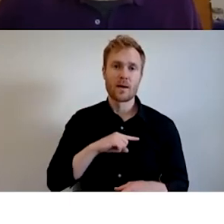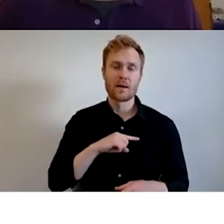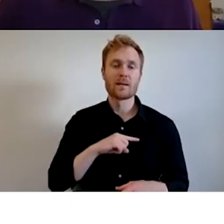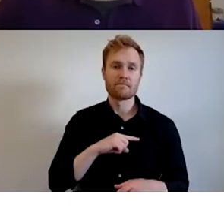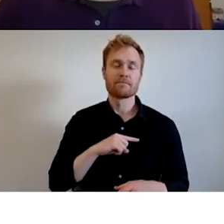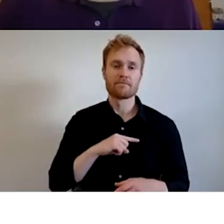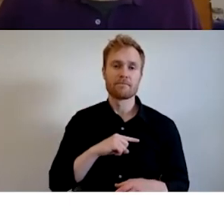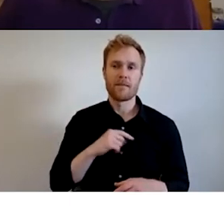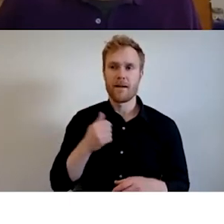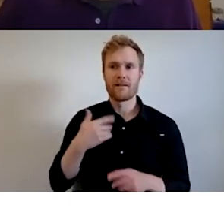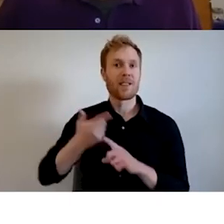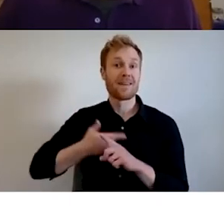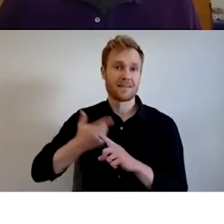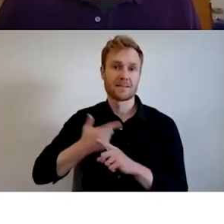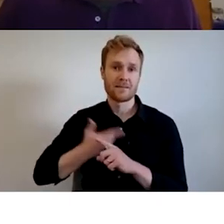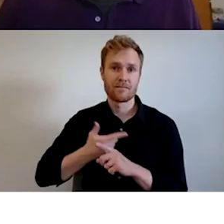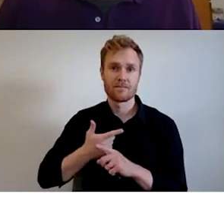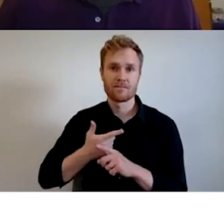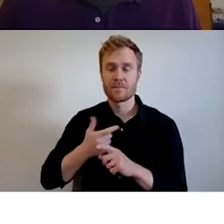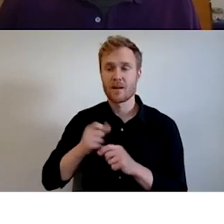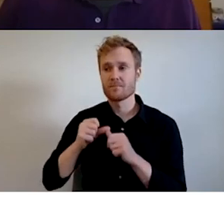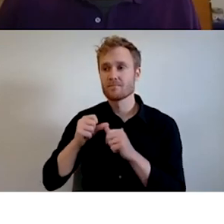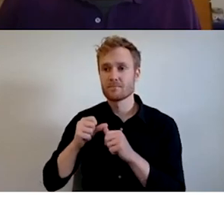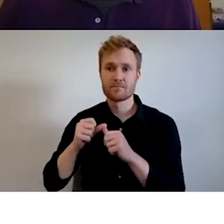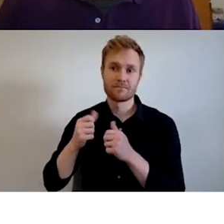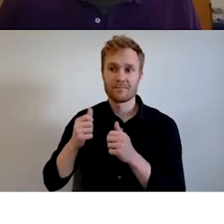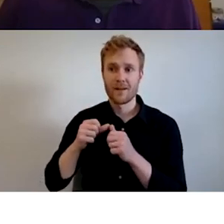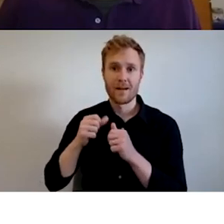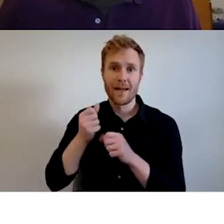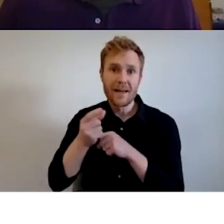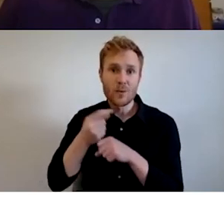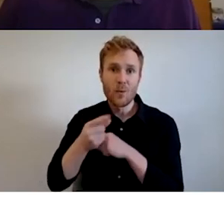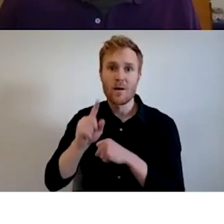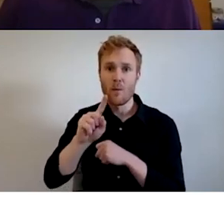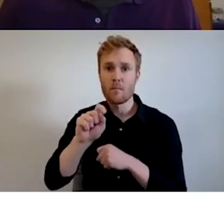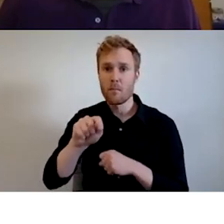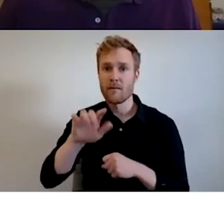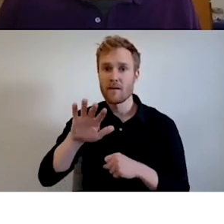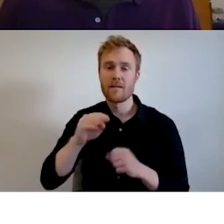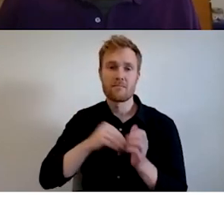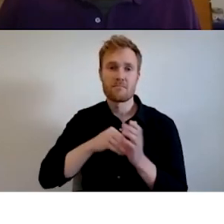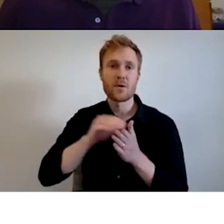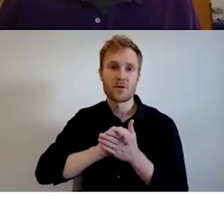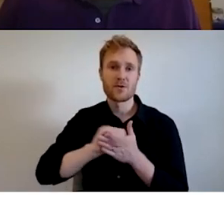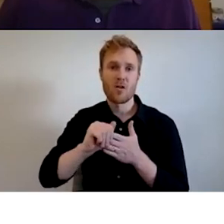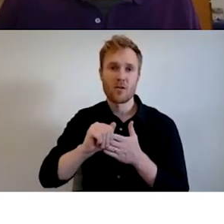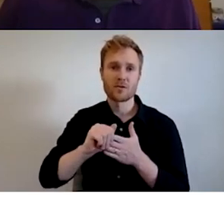have a lease for them that runs, um, roughly 1.5 million dollars annually for those facilities. Um,